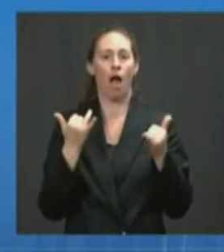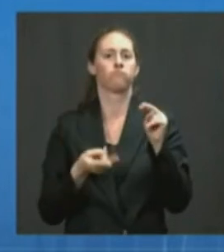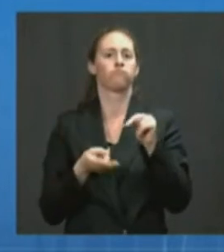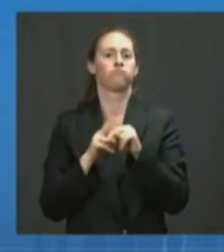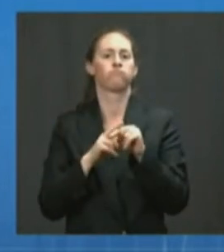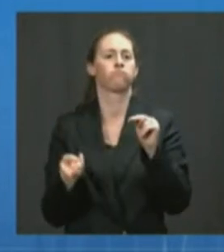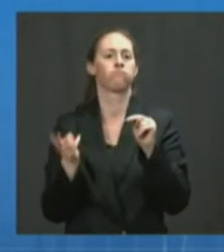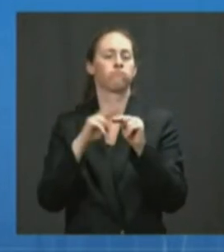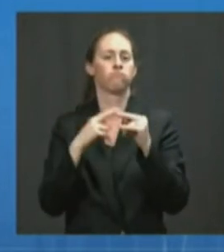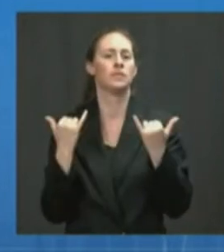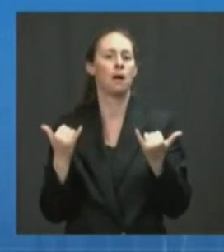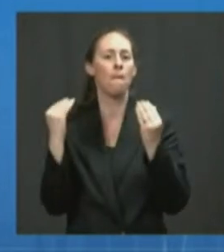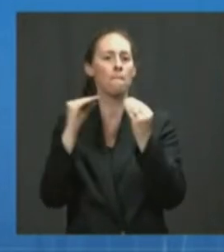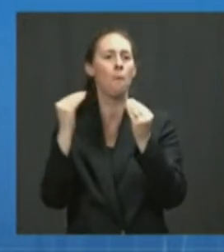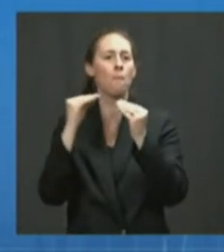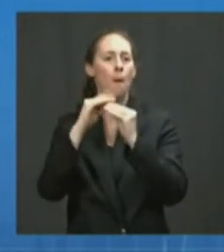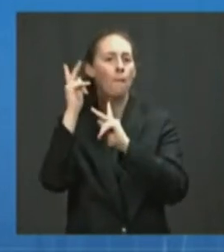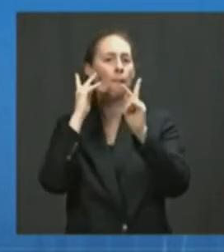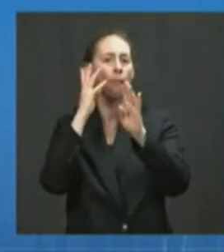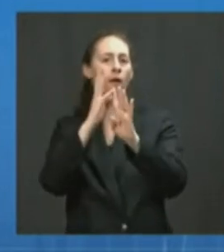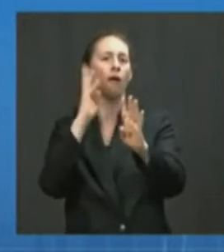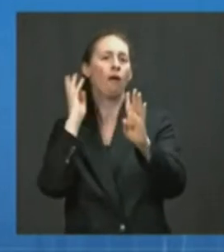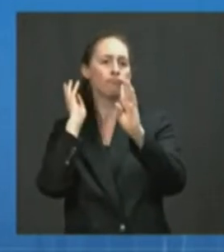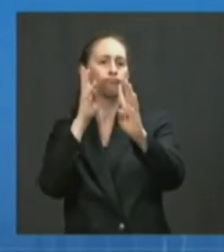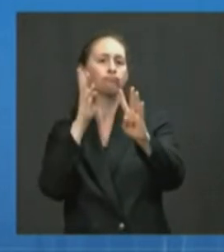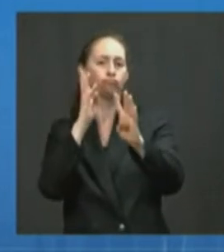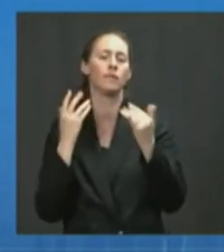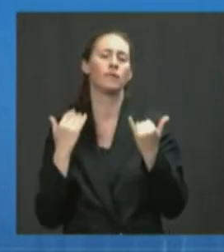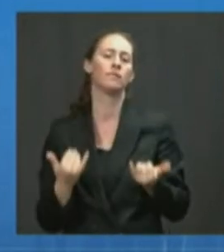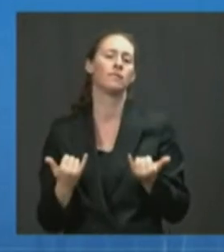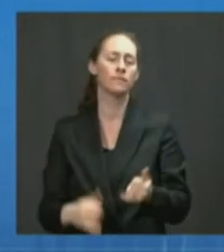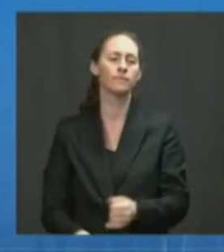vaccination rates grow faster than the national average.